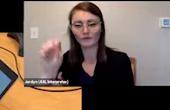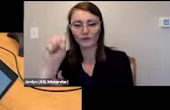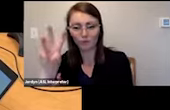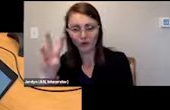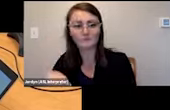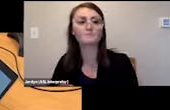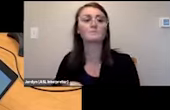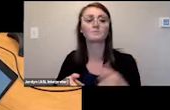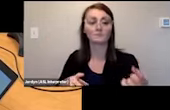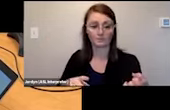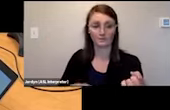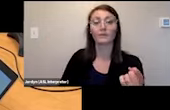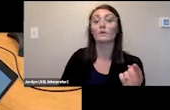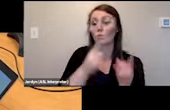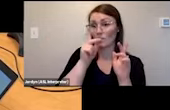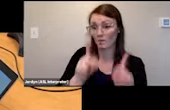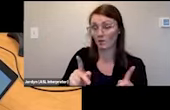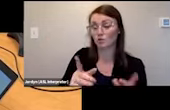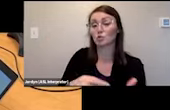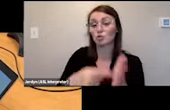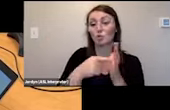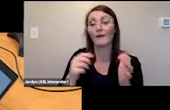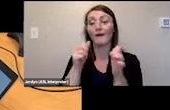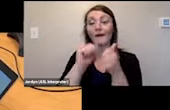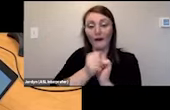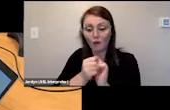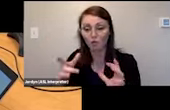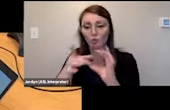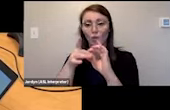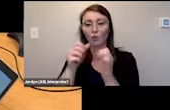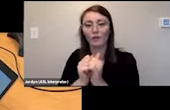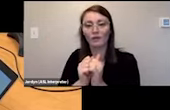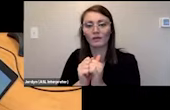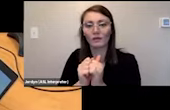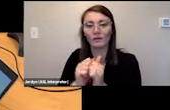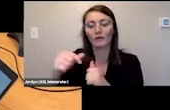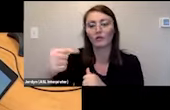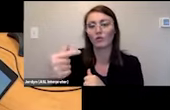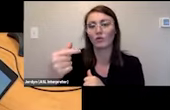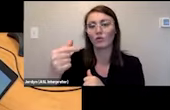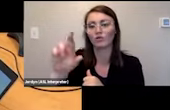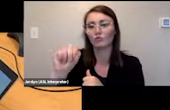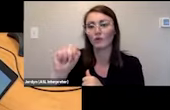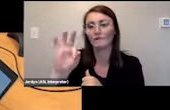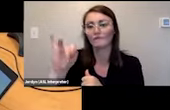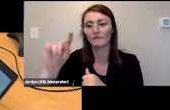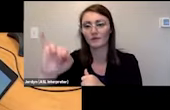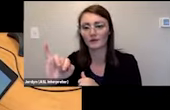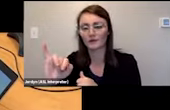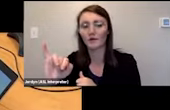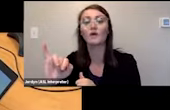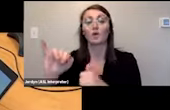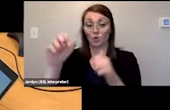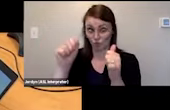me how he connected the graffiti with open scad so then they could feel the shapes that they were designing in